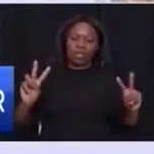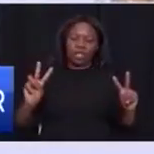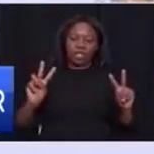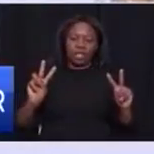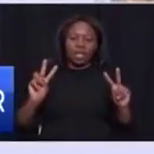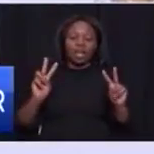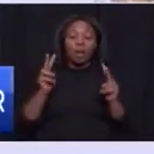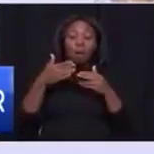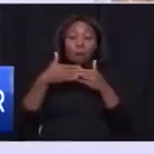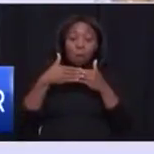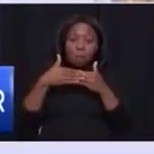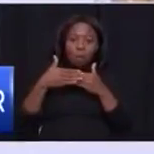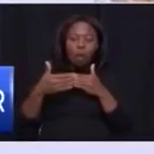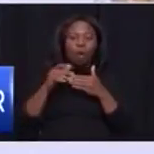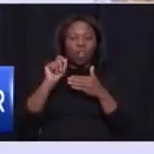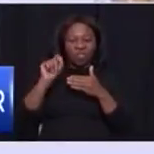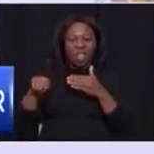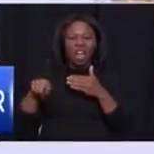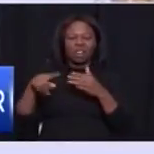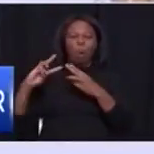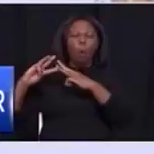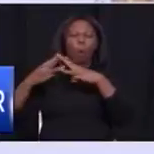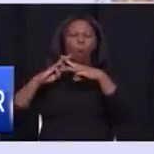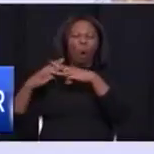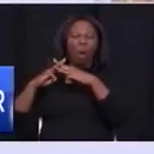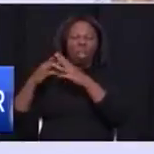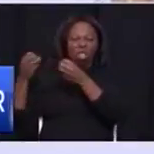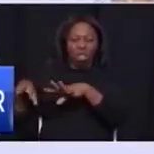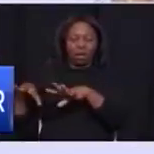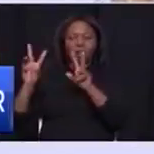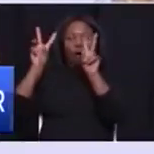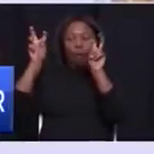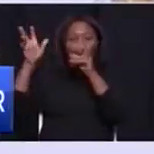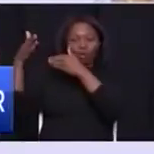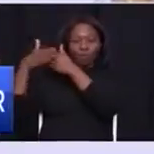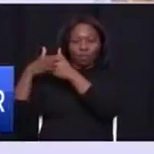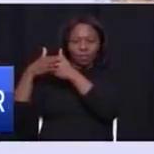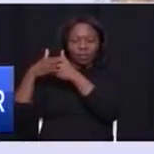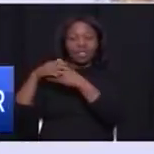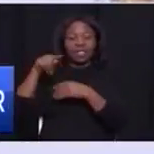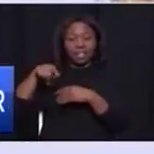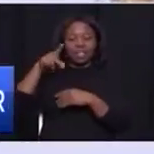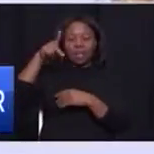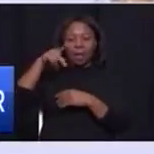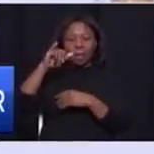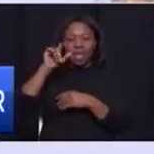abiding than the spoils of war. Close quote. This is Pixley Issaka Seme's dream, and